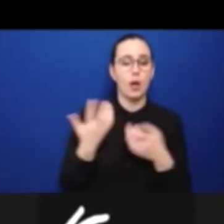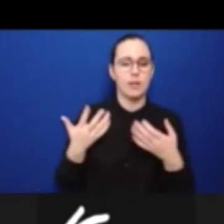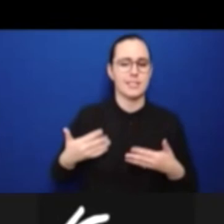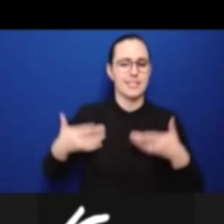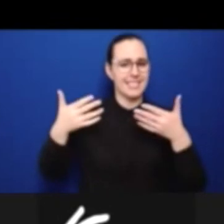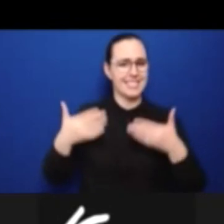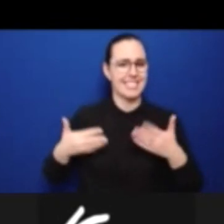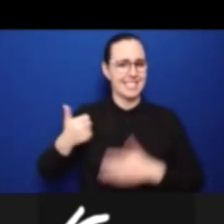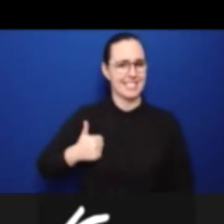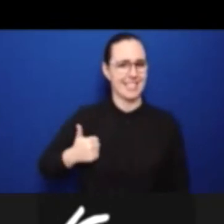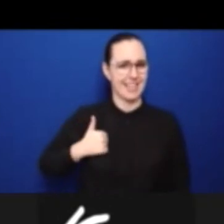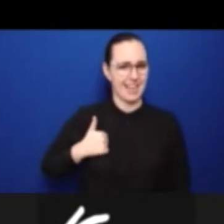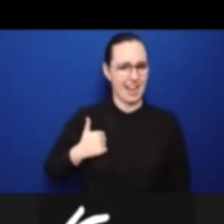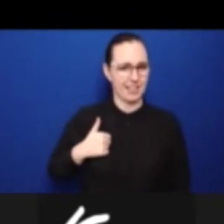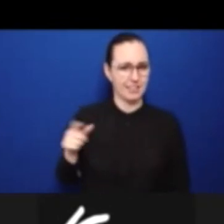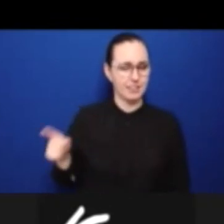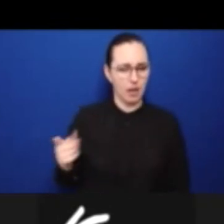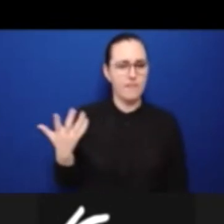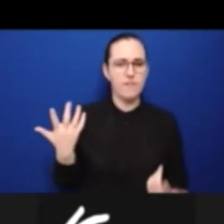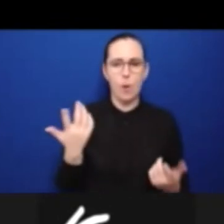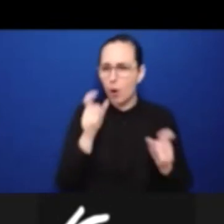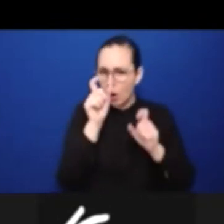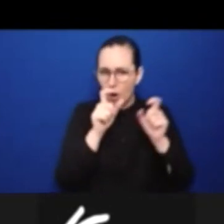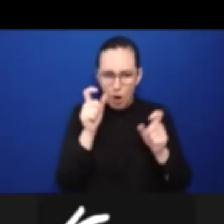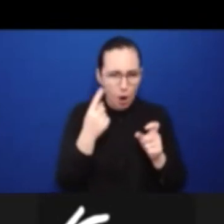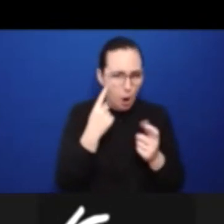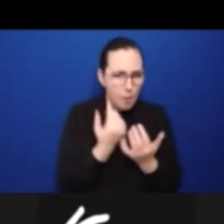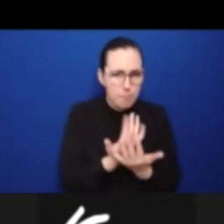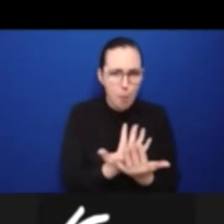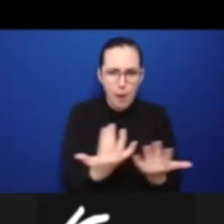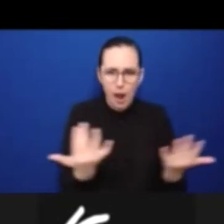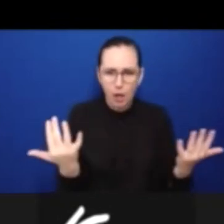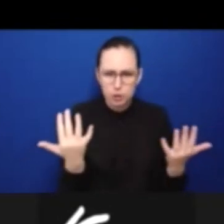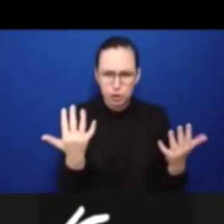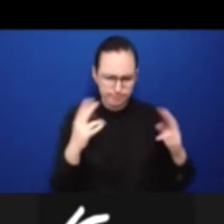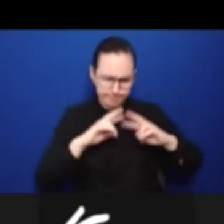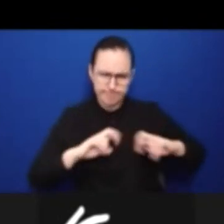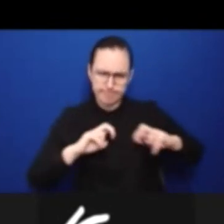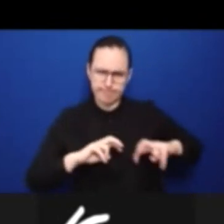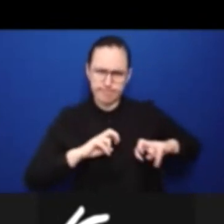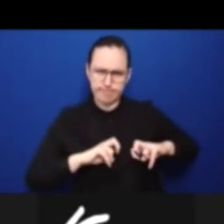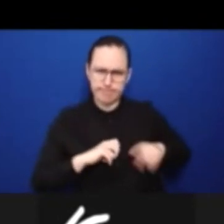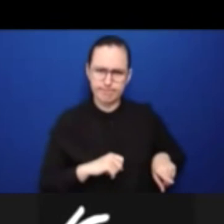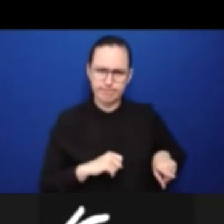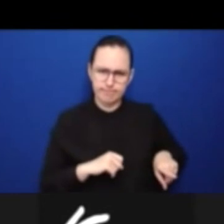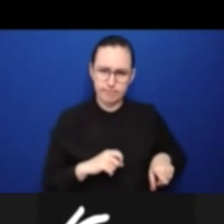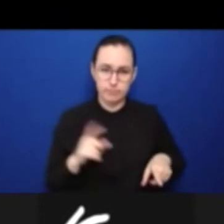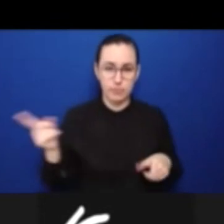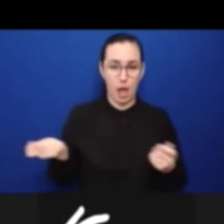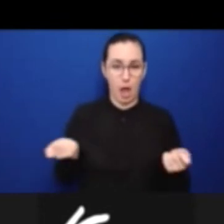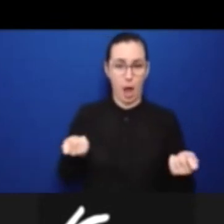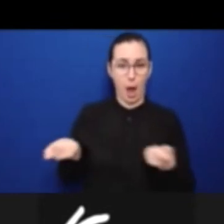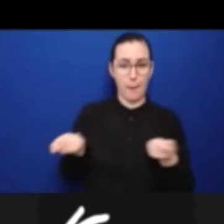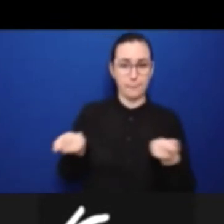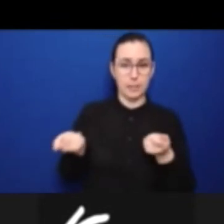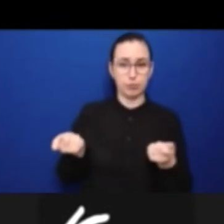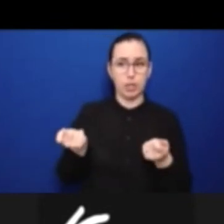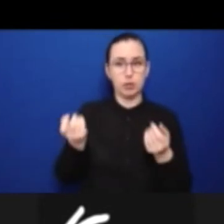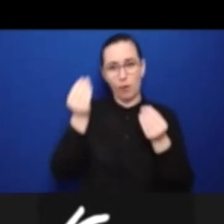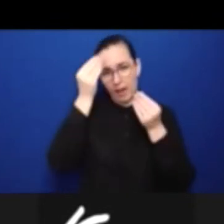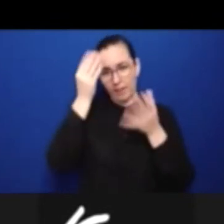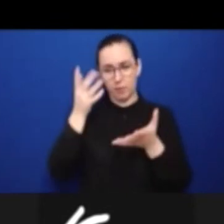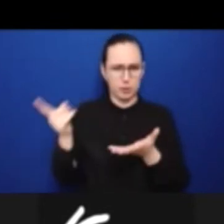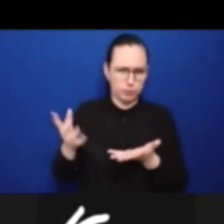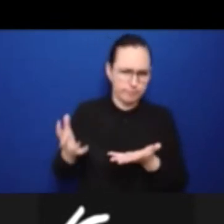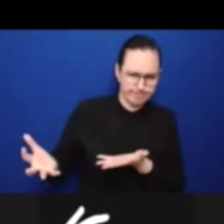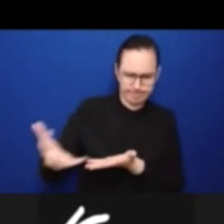and administrative data to study policy-relevant issues for vulnerable populations. That includes the